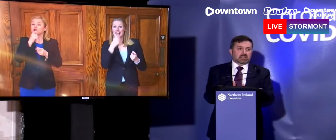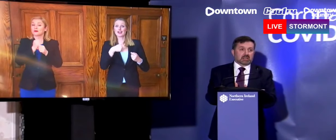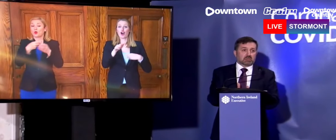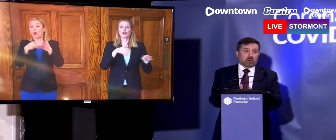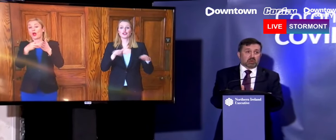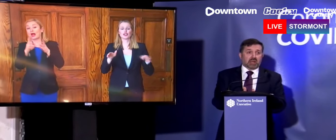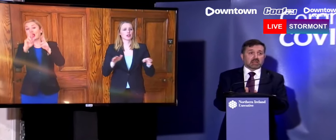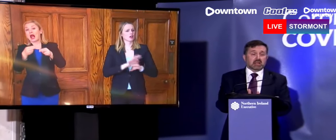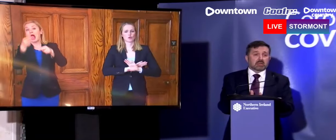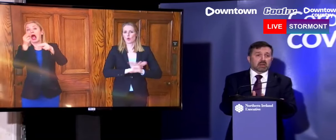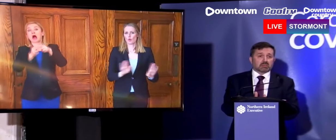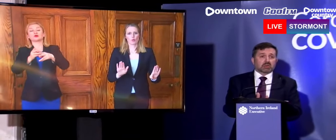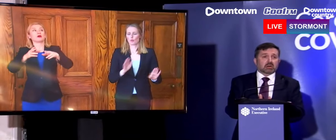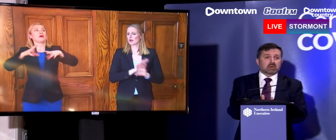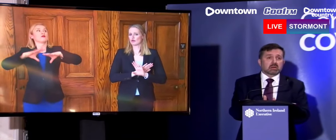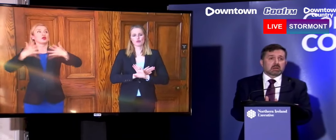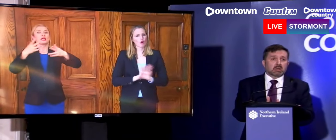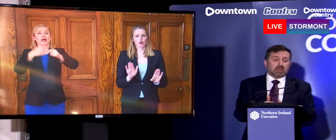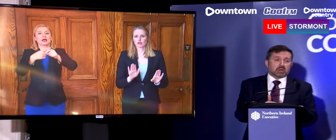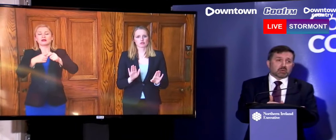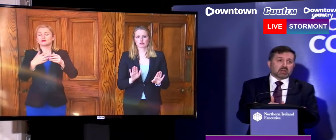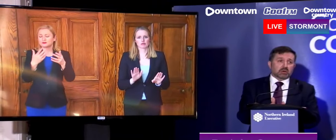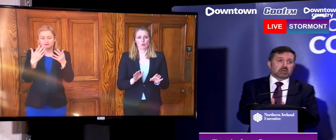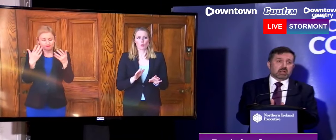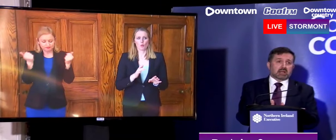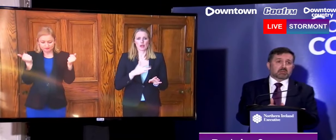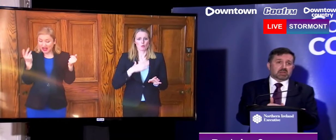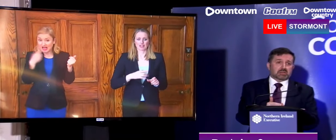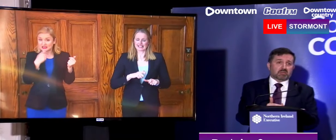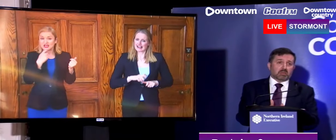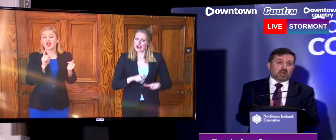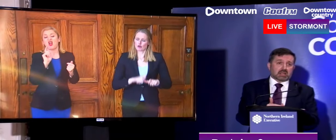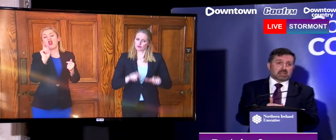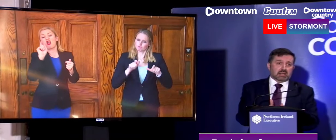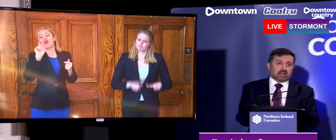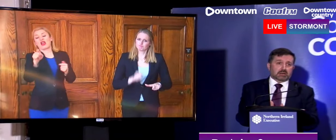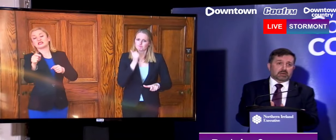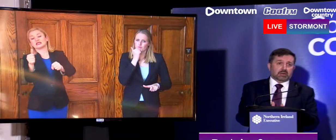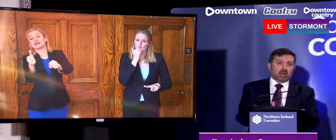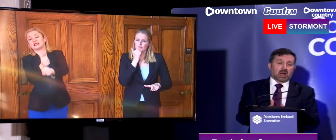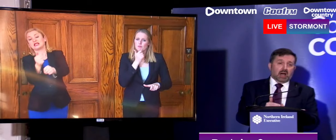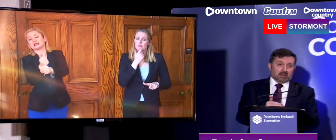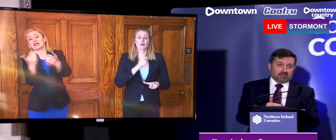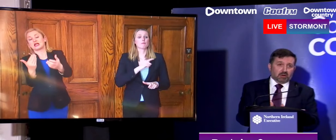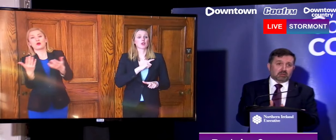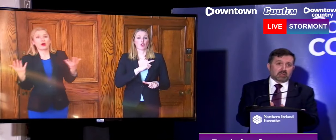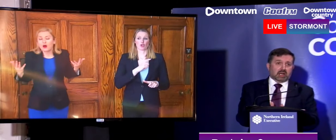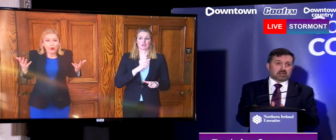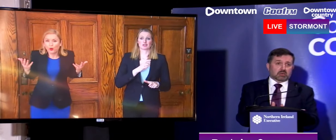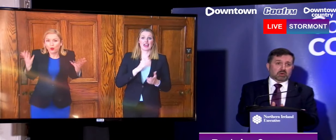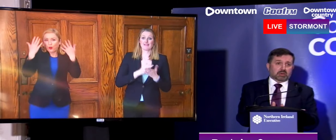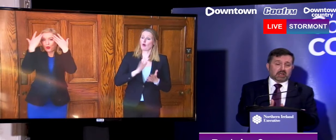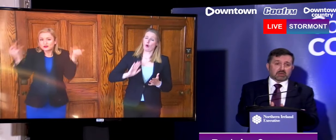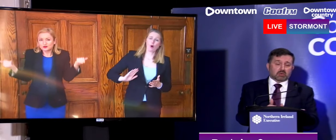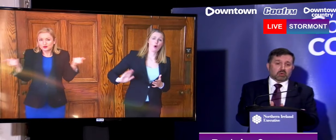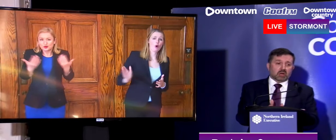seeing a situation where we may actually have to make them stronger, because we can only relax measures if people actually adhere to and follow the